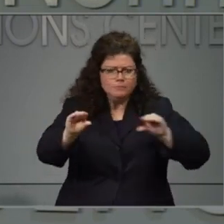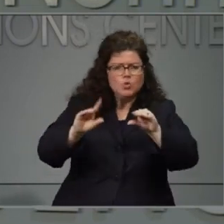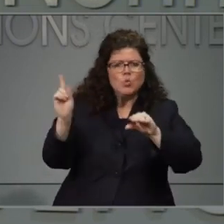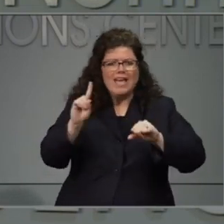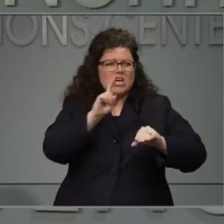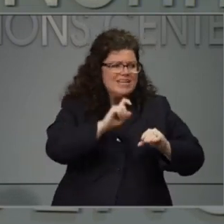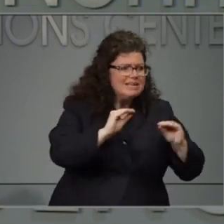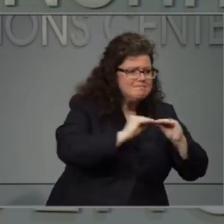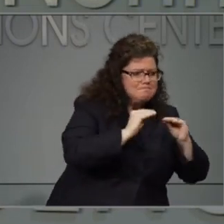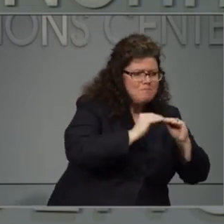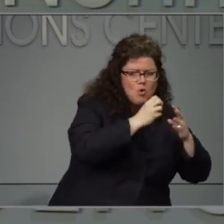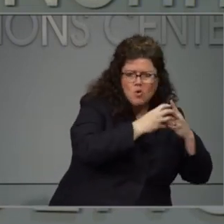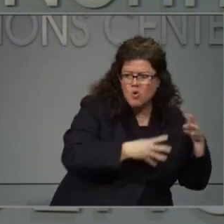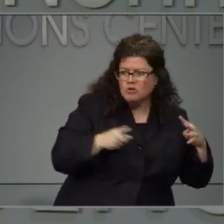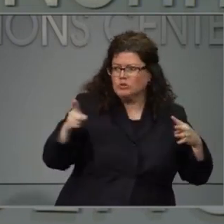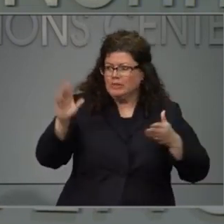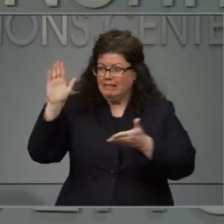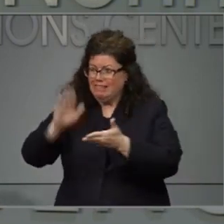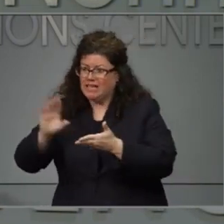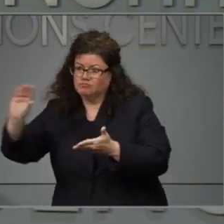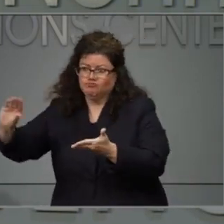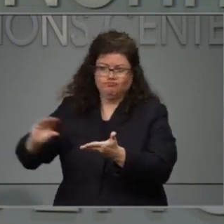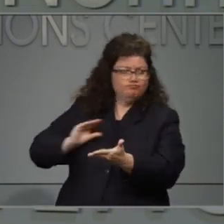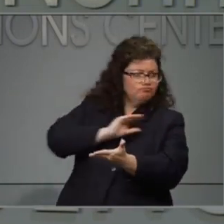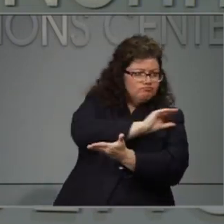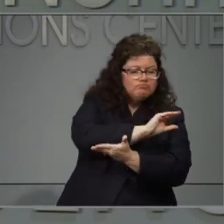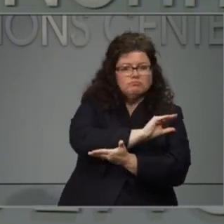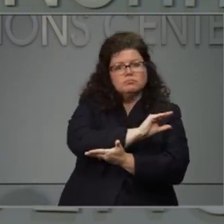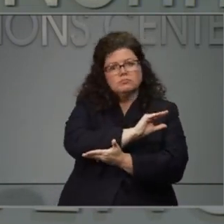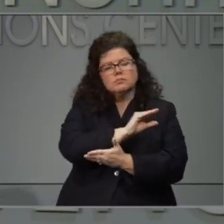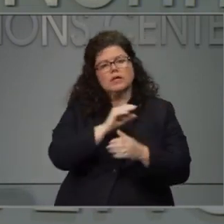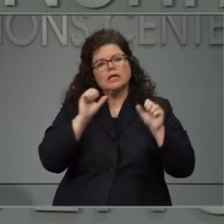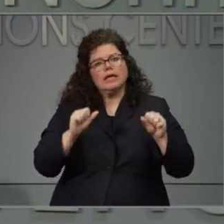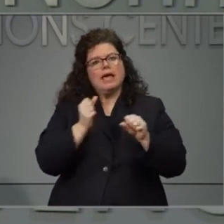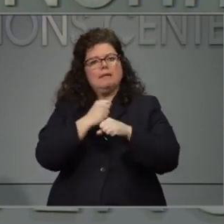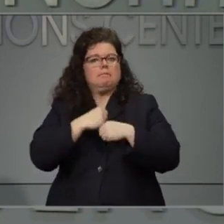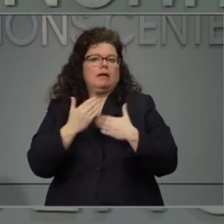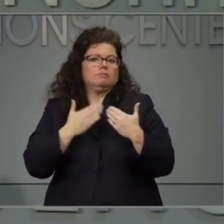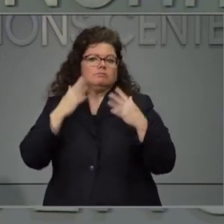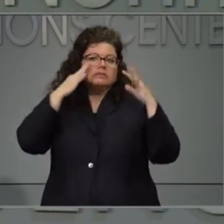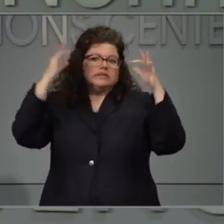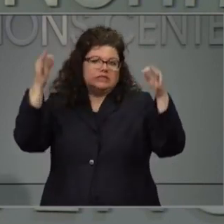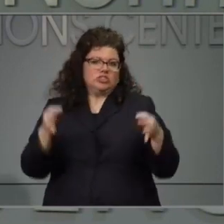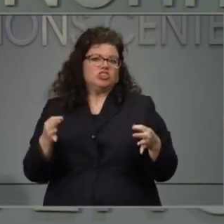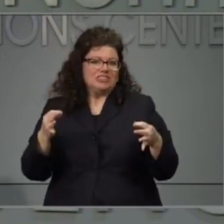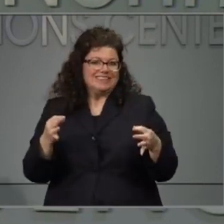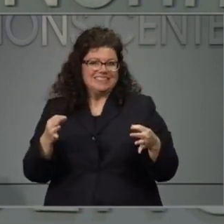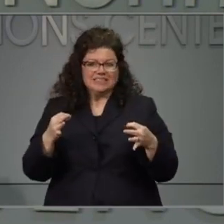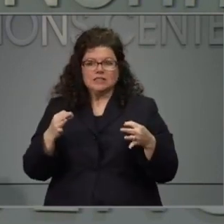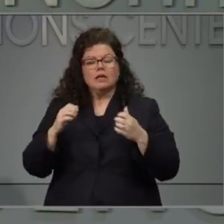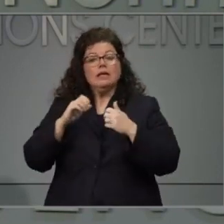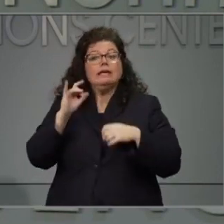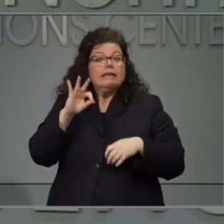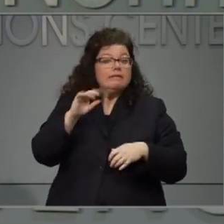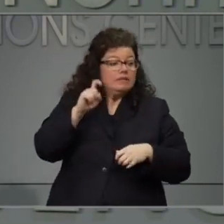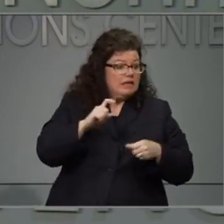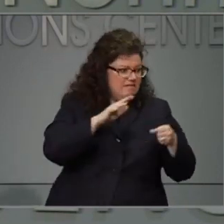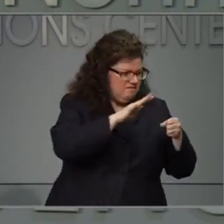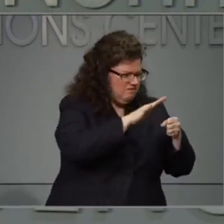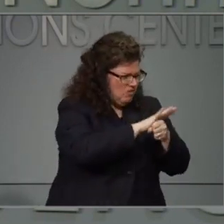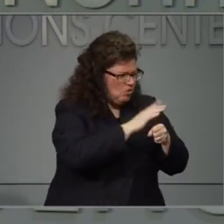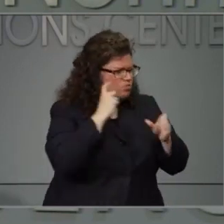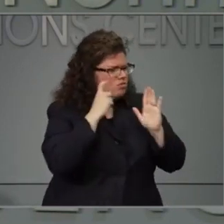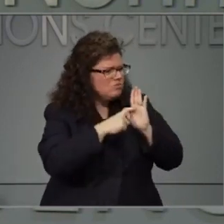interventions and also make decisions on potential alternate medical sites. If there is a